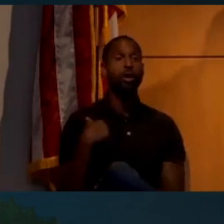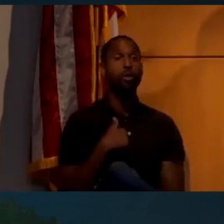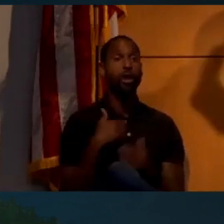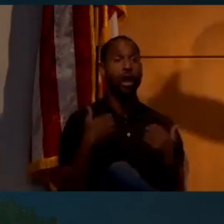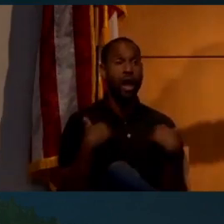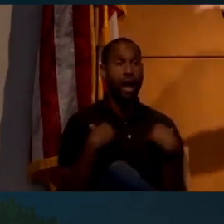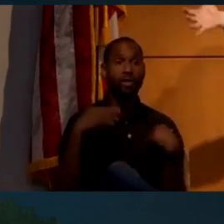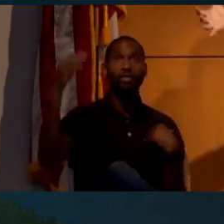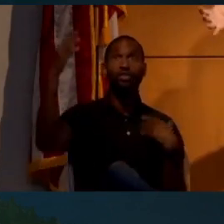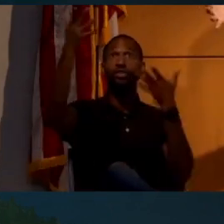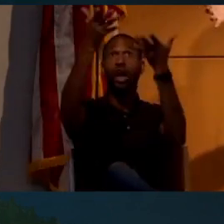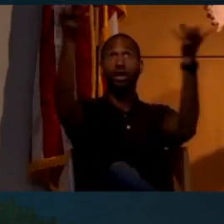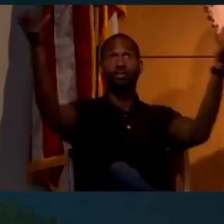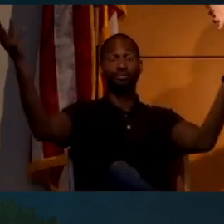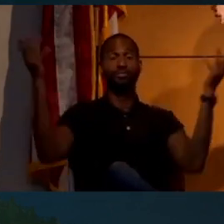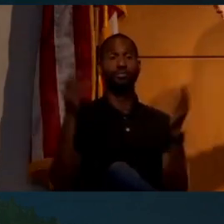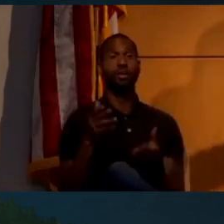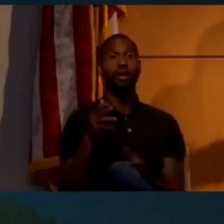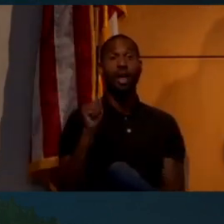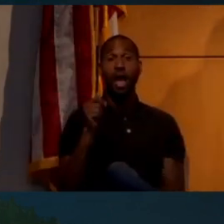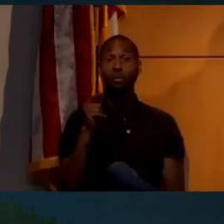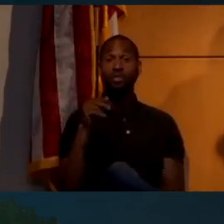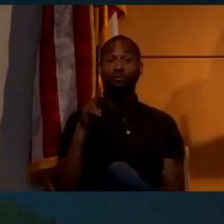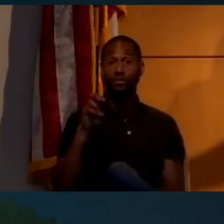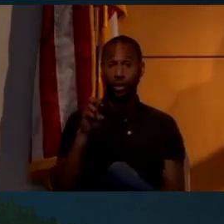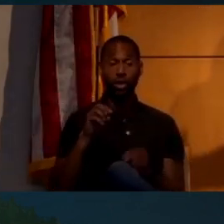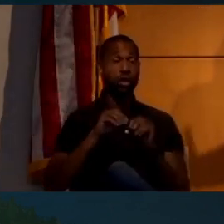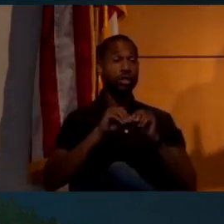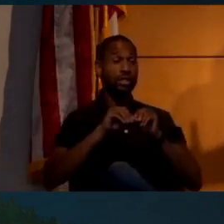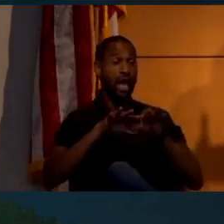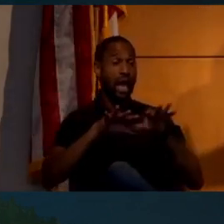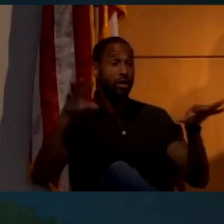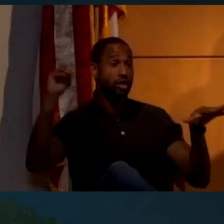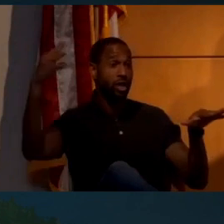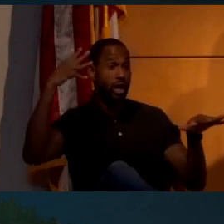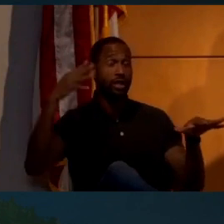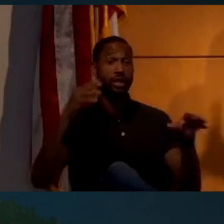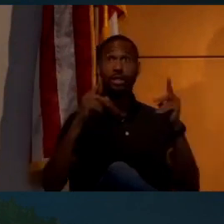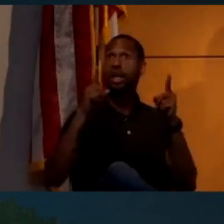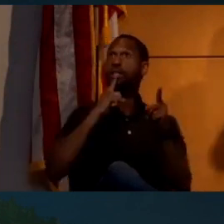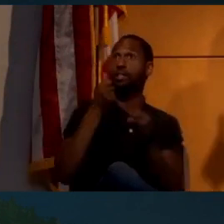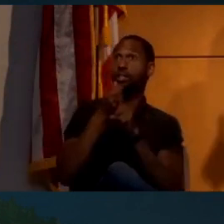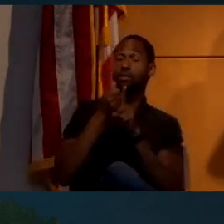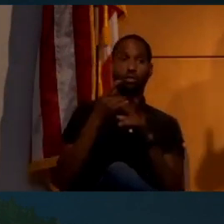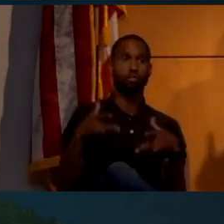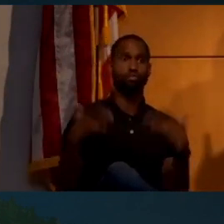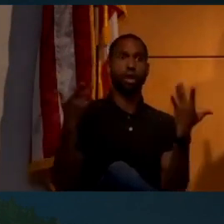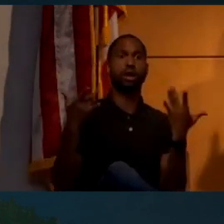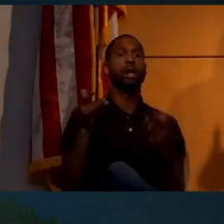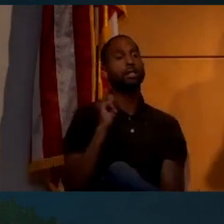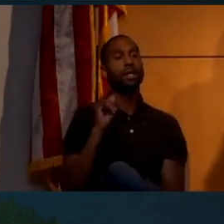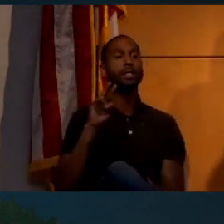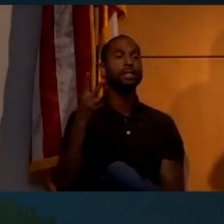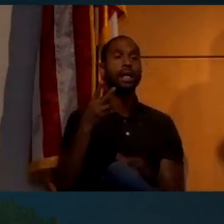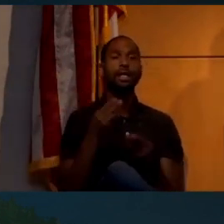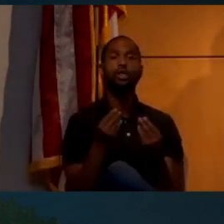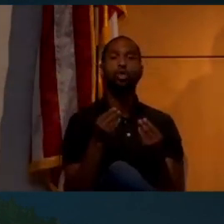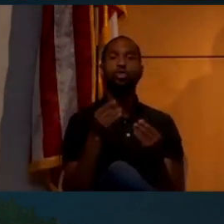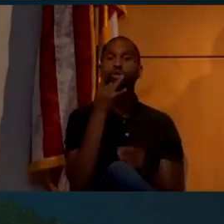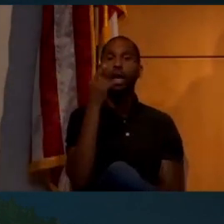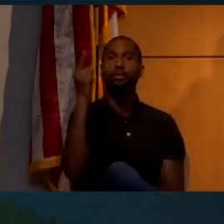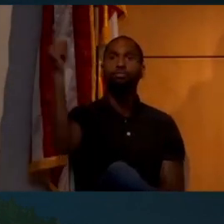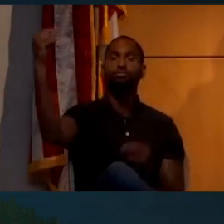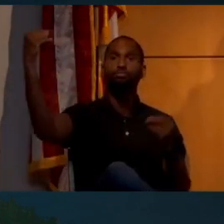have the sky, the atmosphere scattering the sunlight. The sky is very bright. It acts like a second source of light,